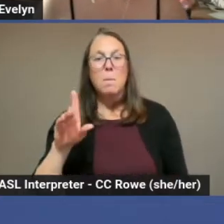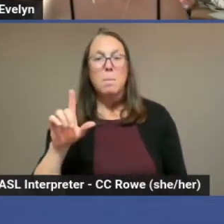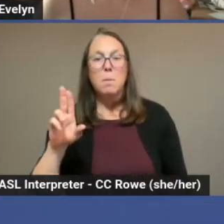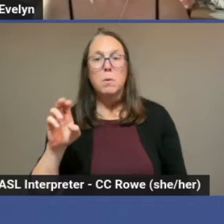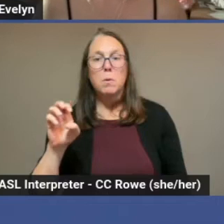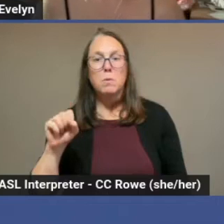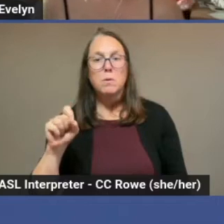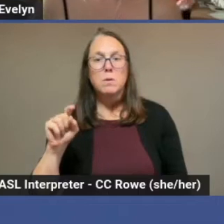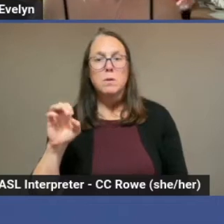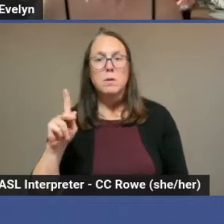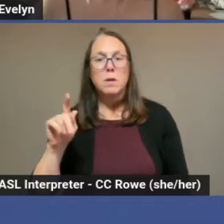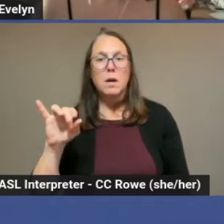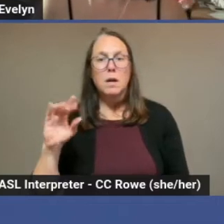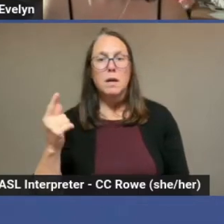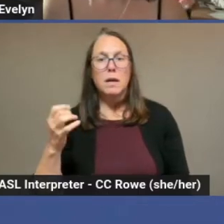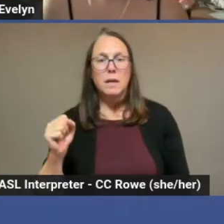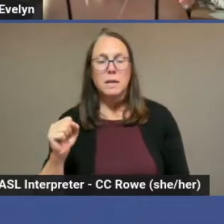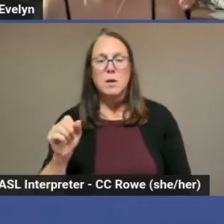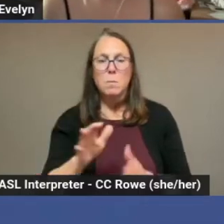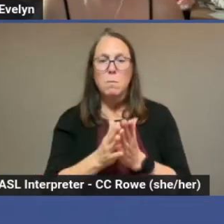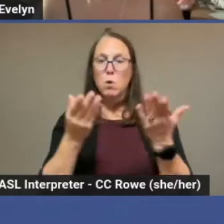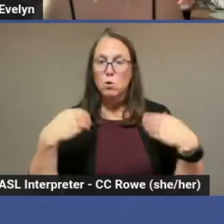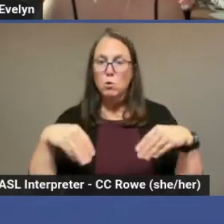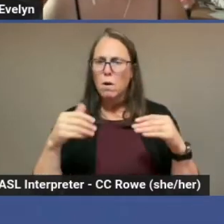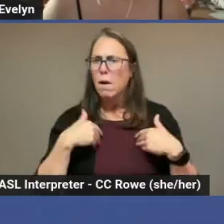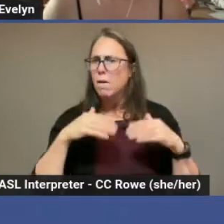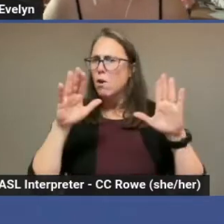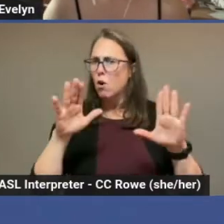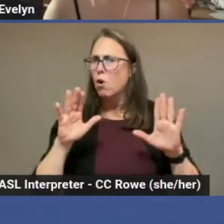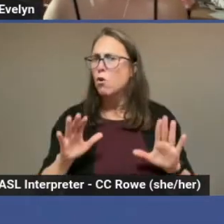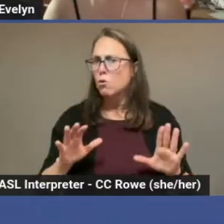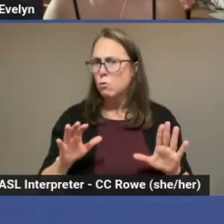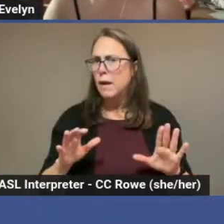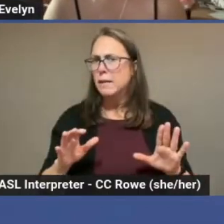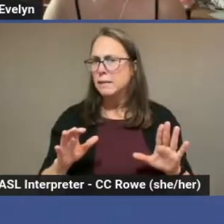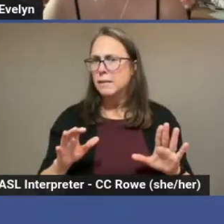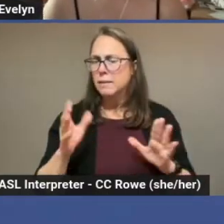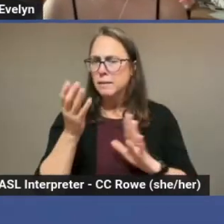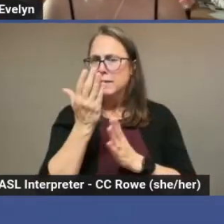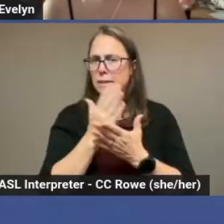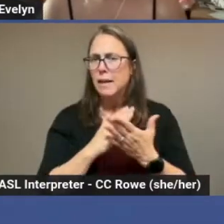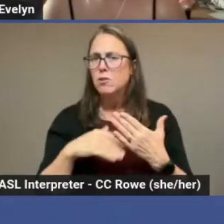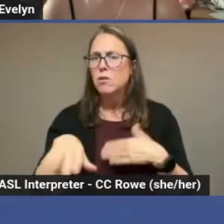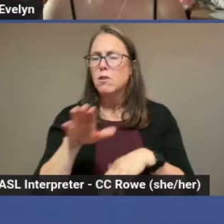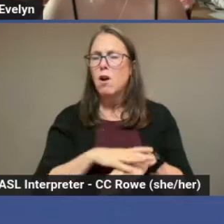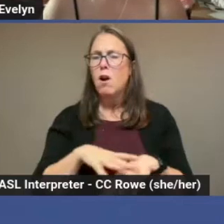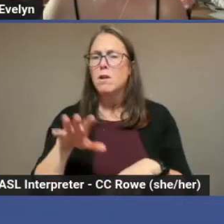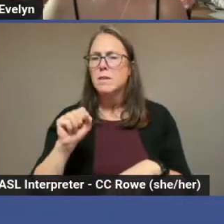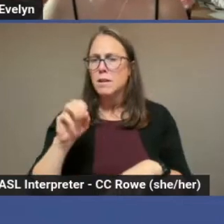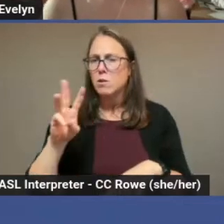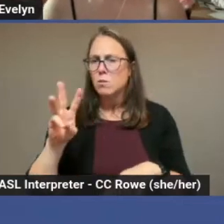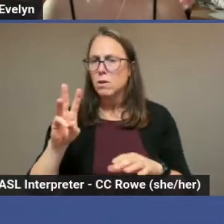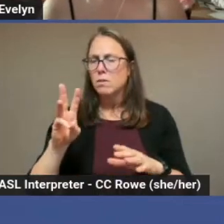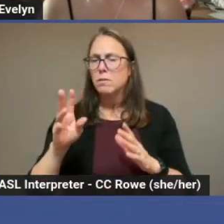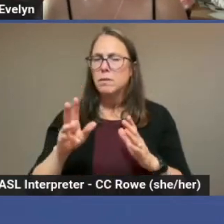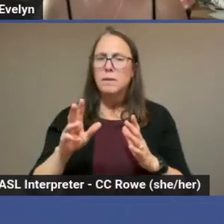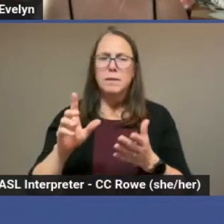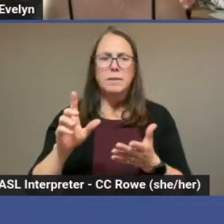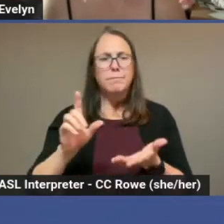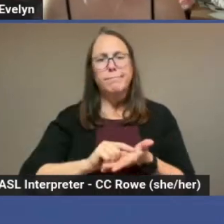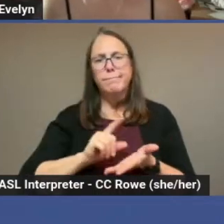section of sex worker literature. AK Press is publishing things. Working Girls Press is a new